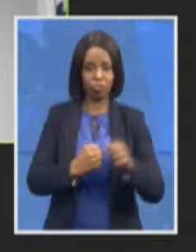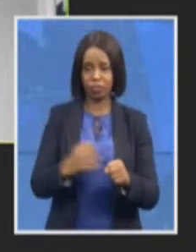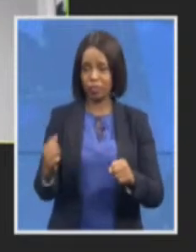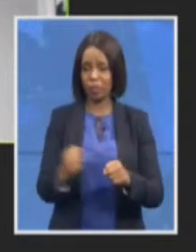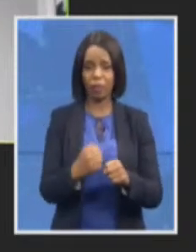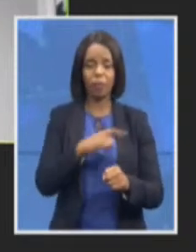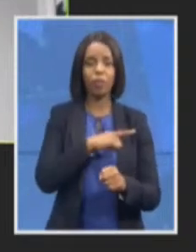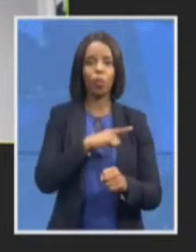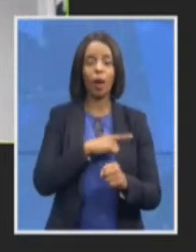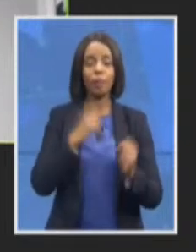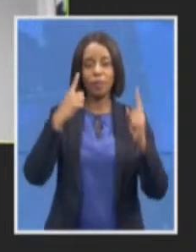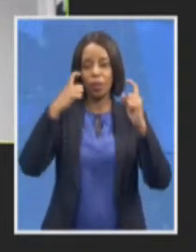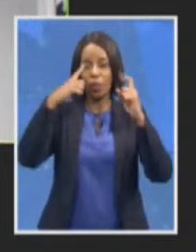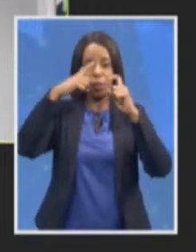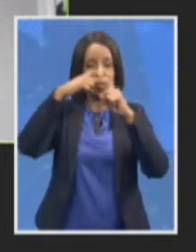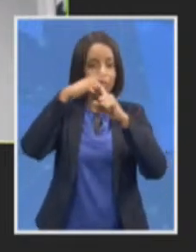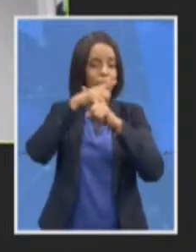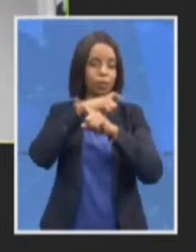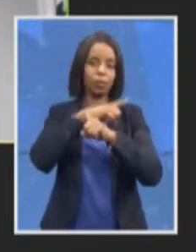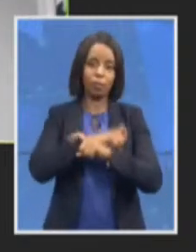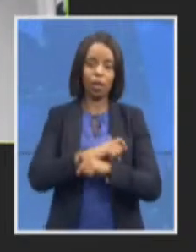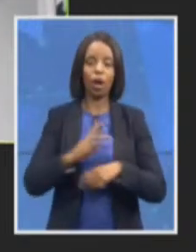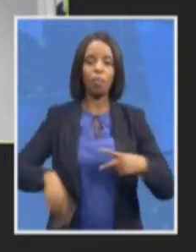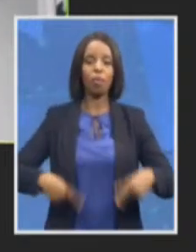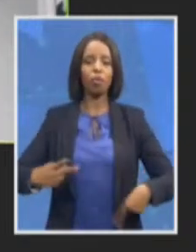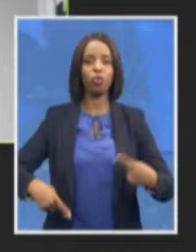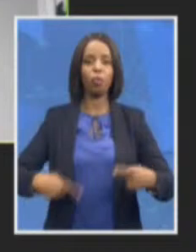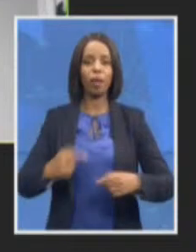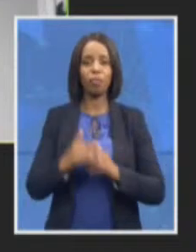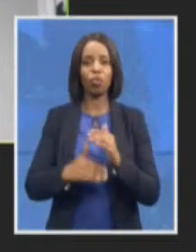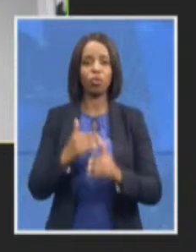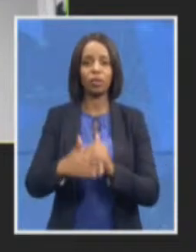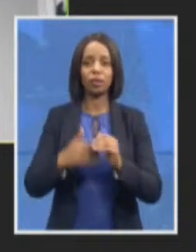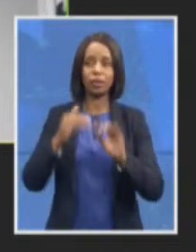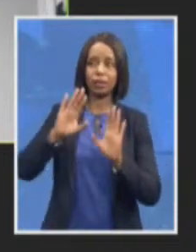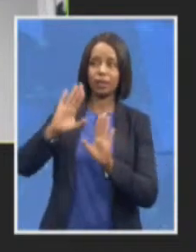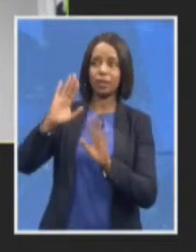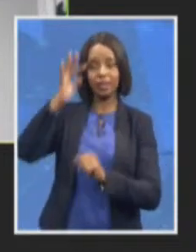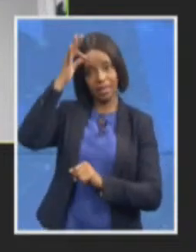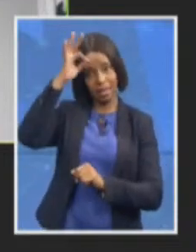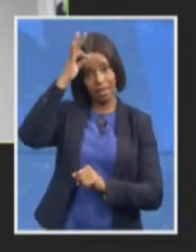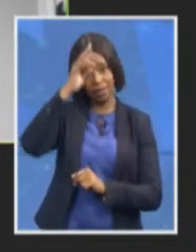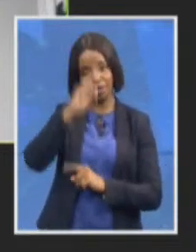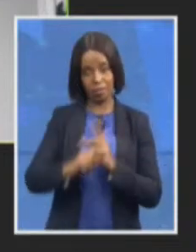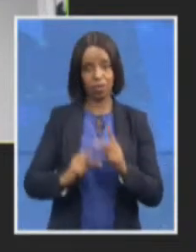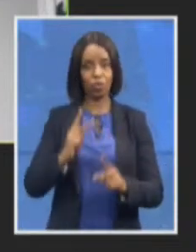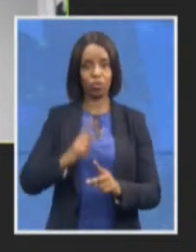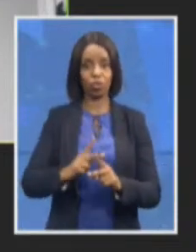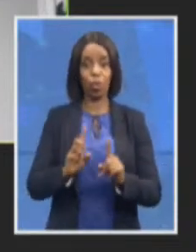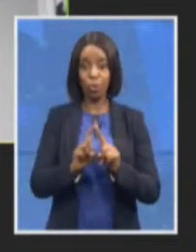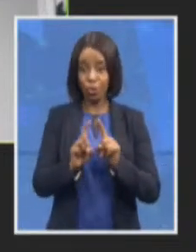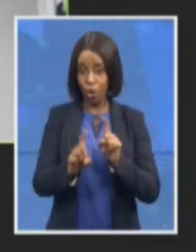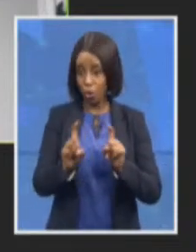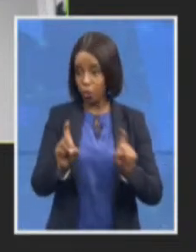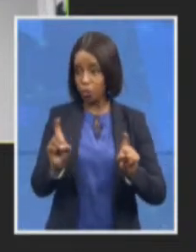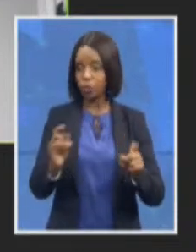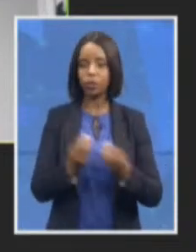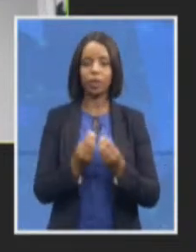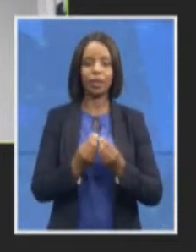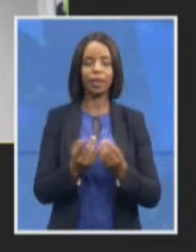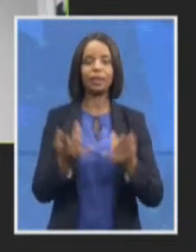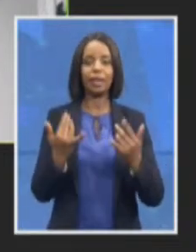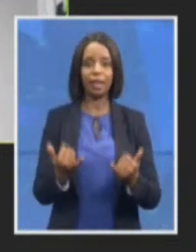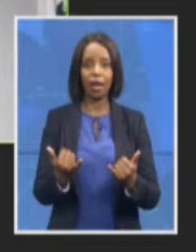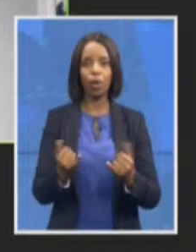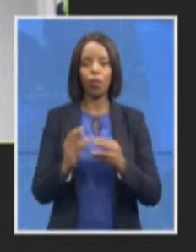well so all of those things are coming together and so I really think that as Advocate Trania said